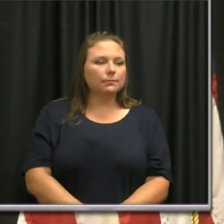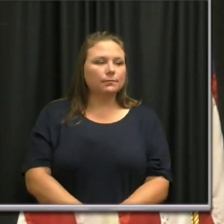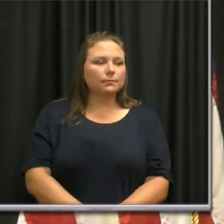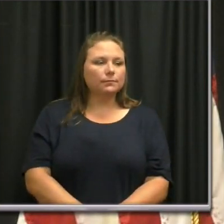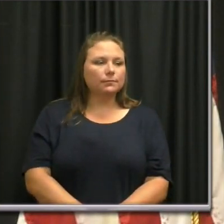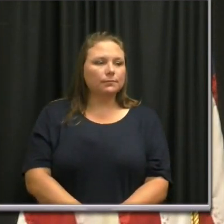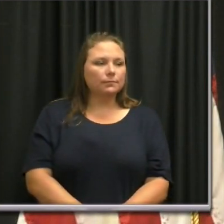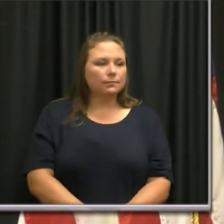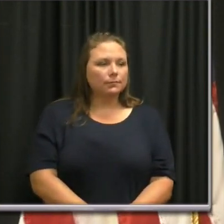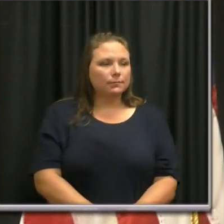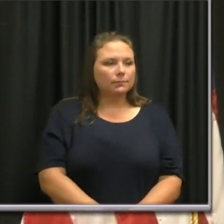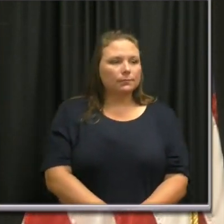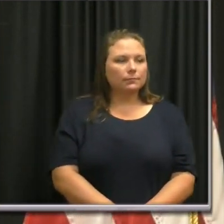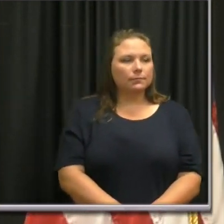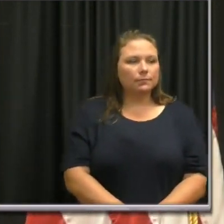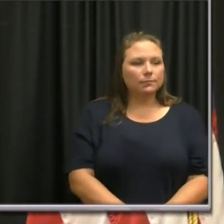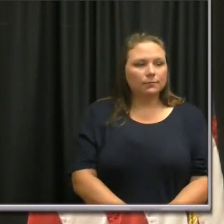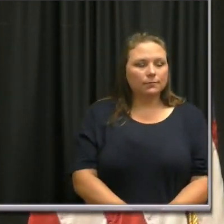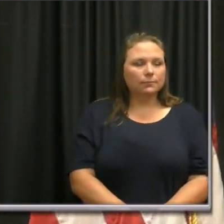Dr. John Gier.